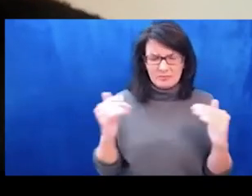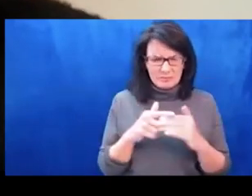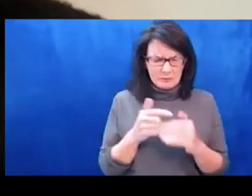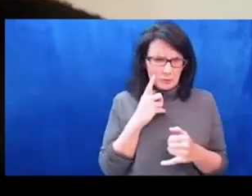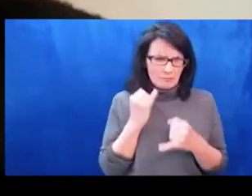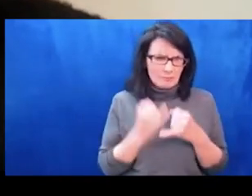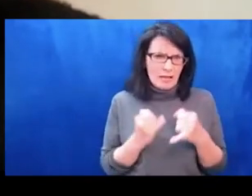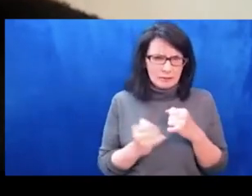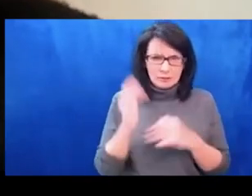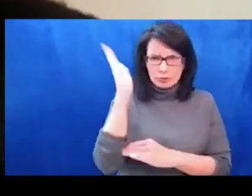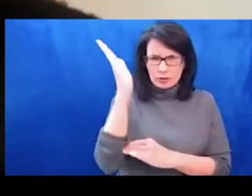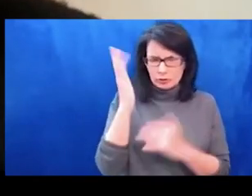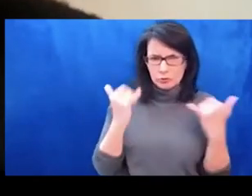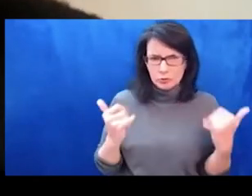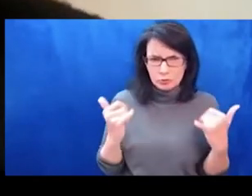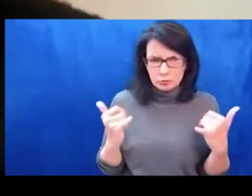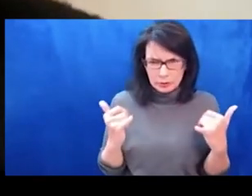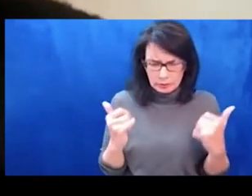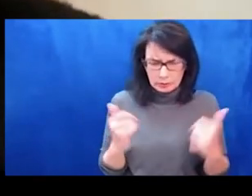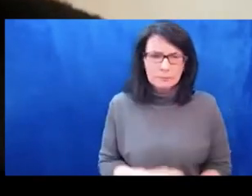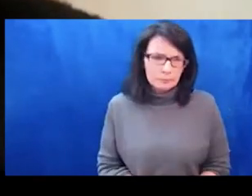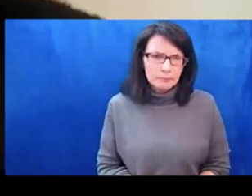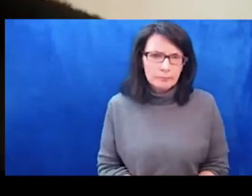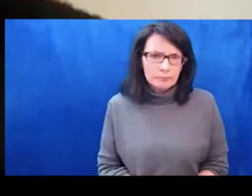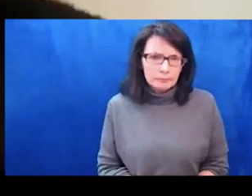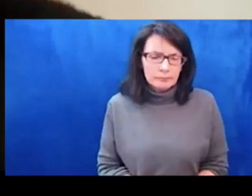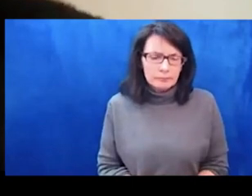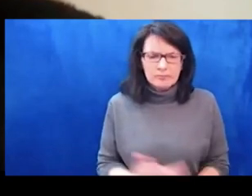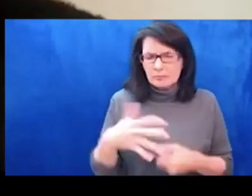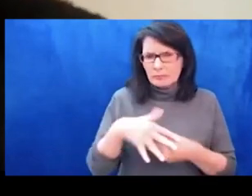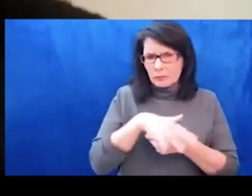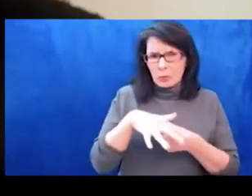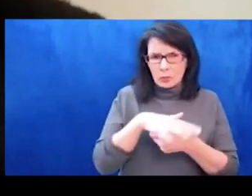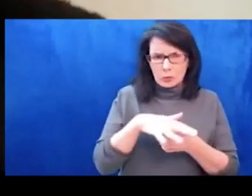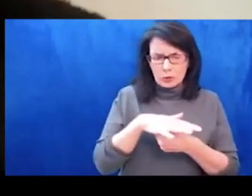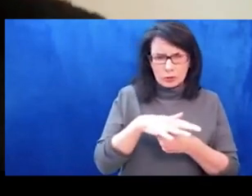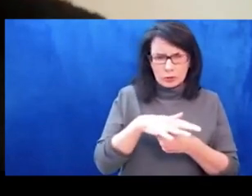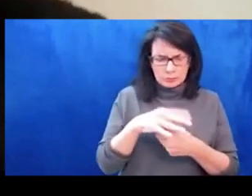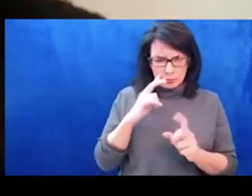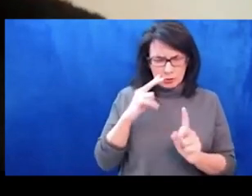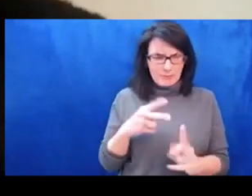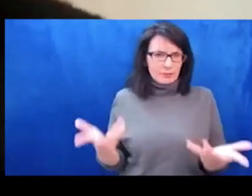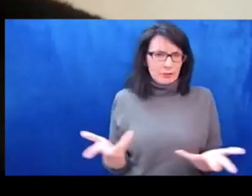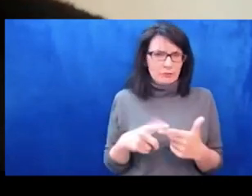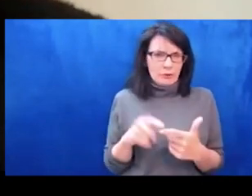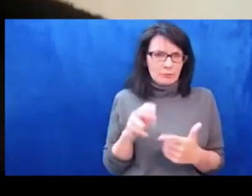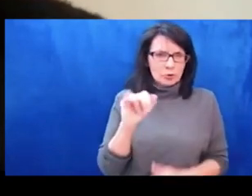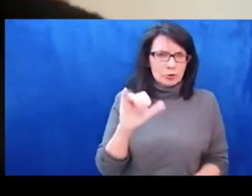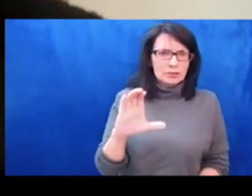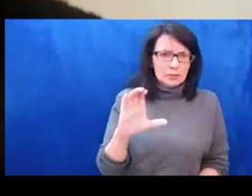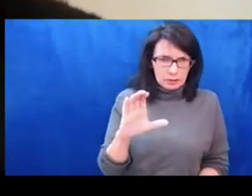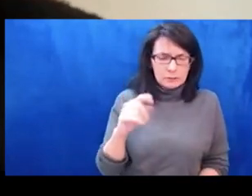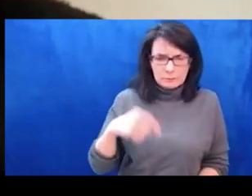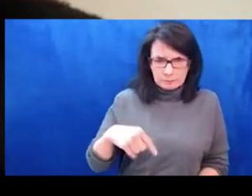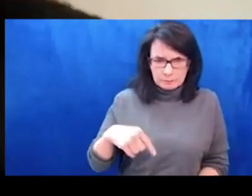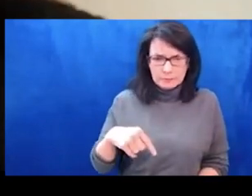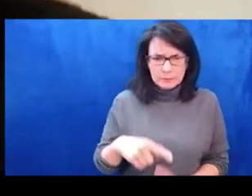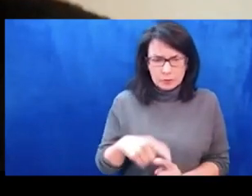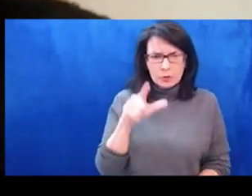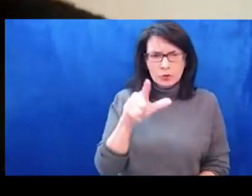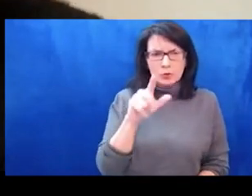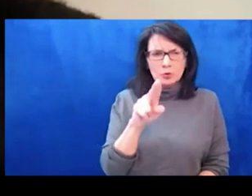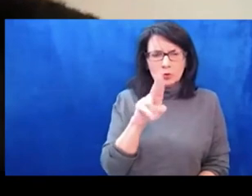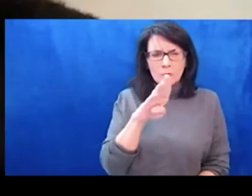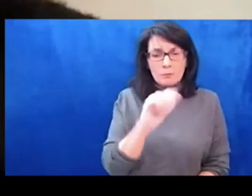about solid solidarity, even witnessing what might be painful doubly in terms of a international